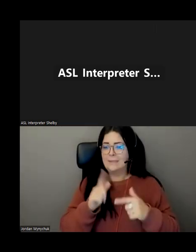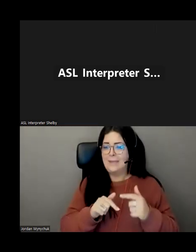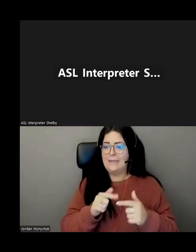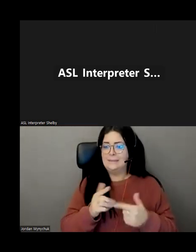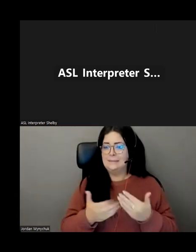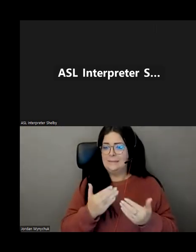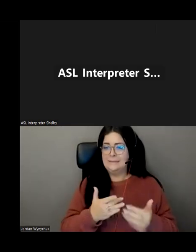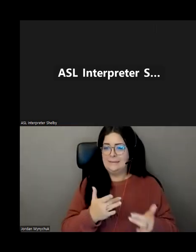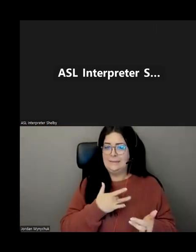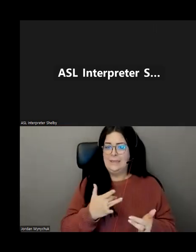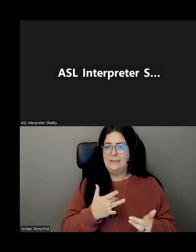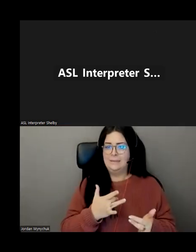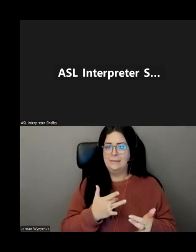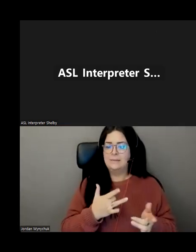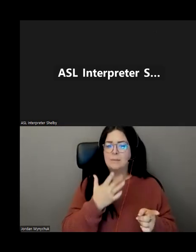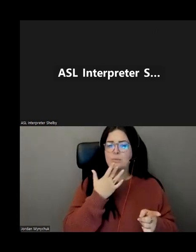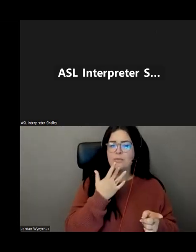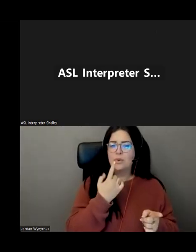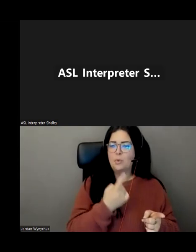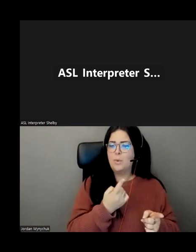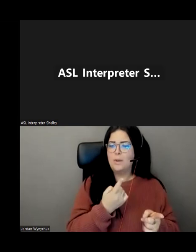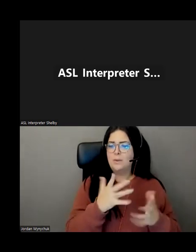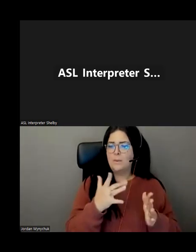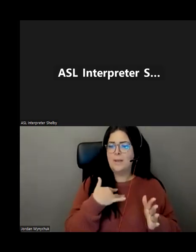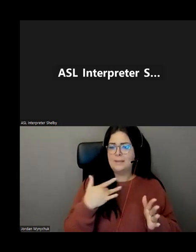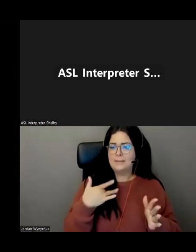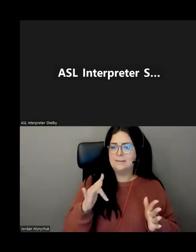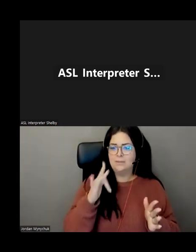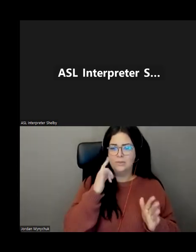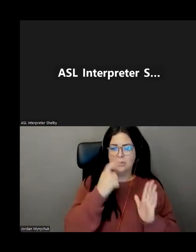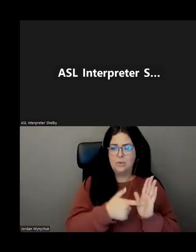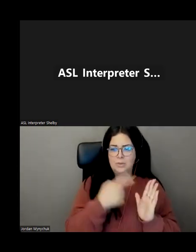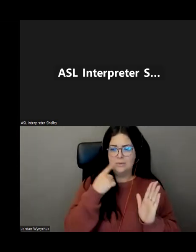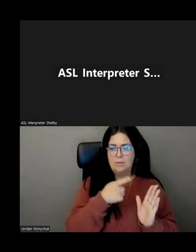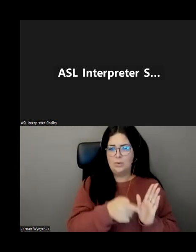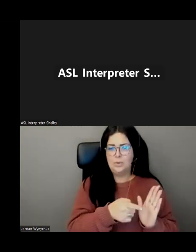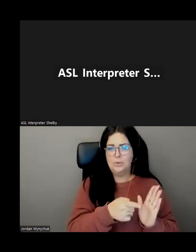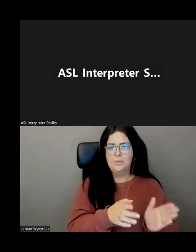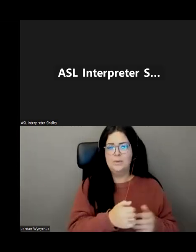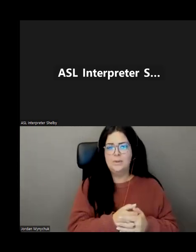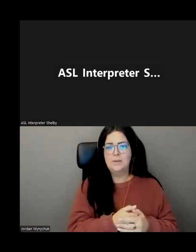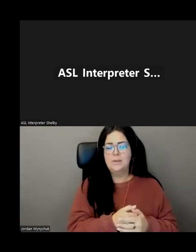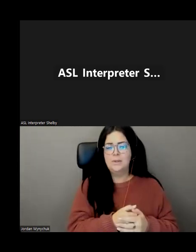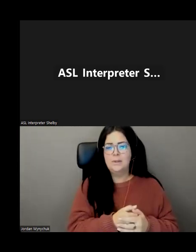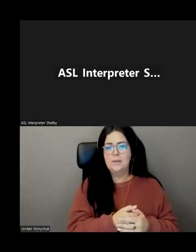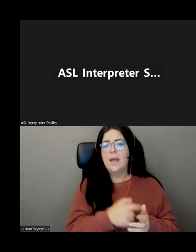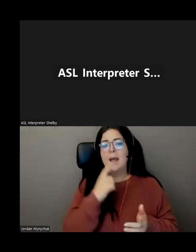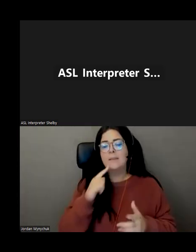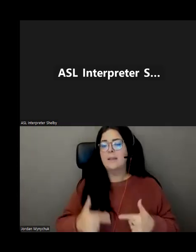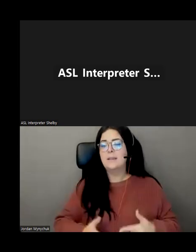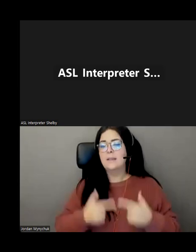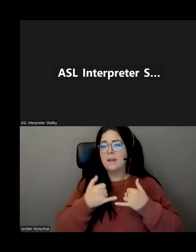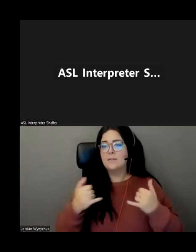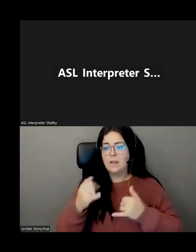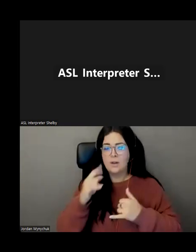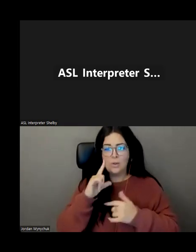and again lifelike lifeline uh on the go access to help